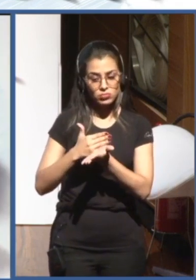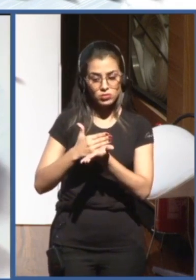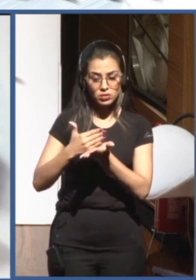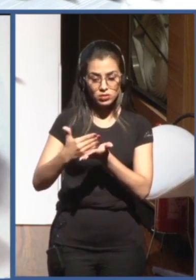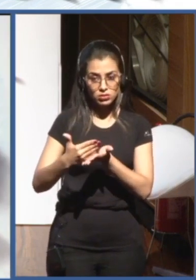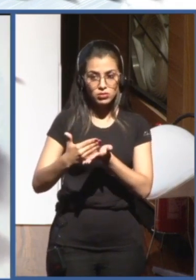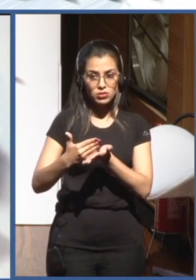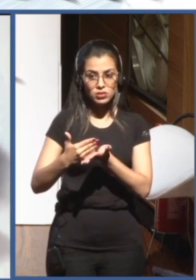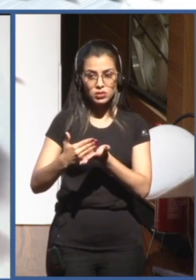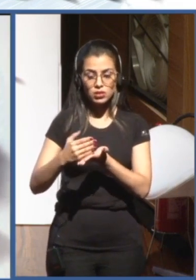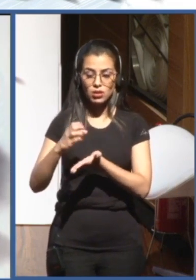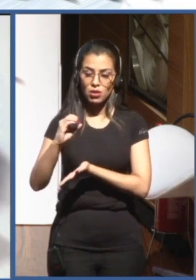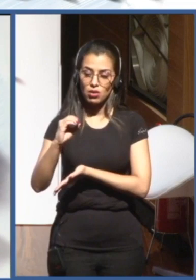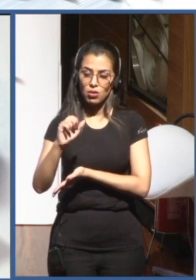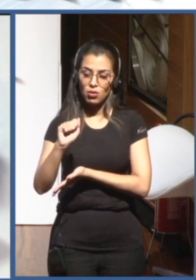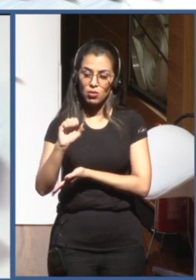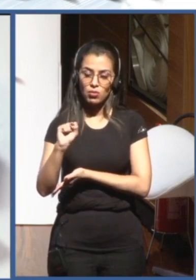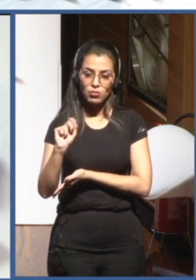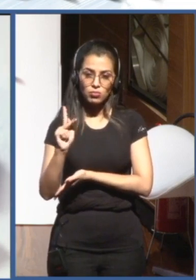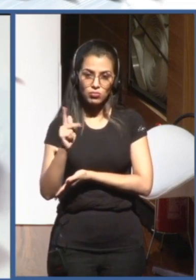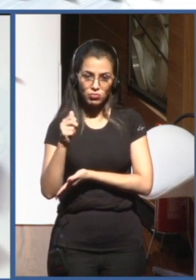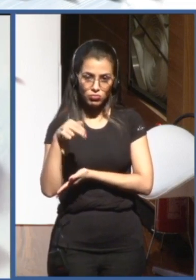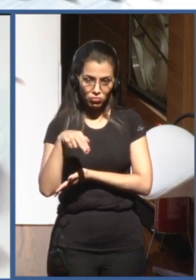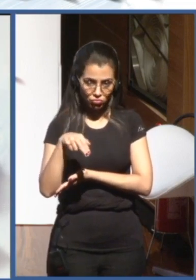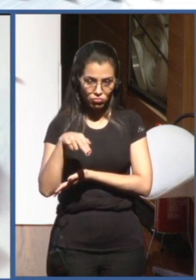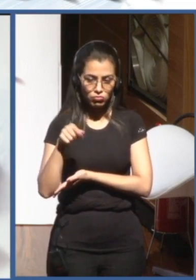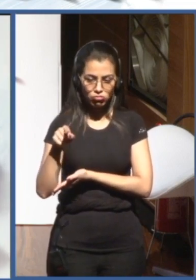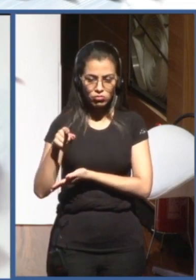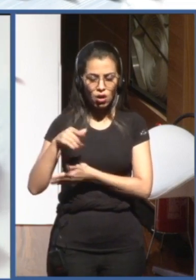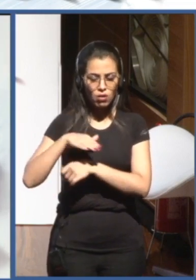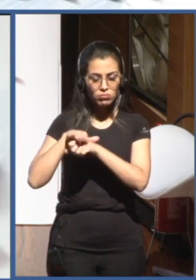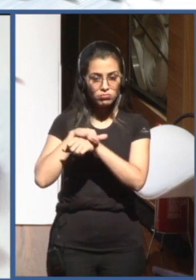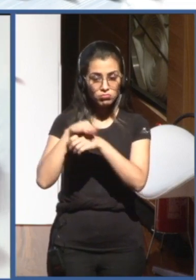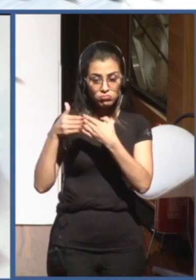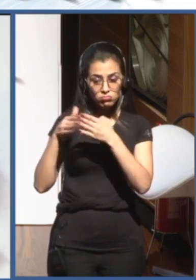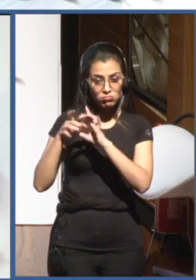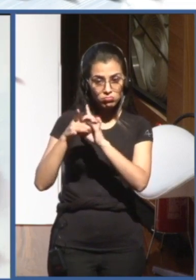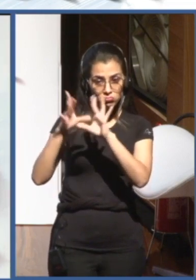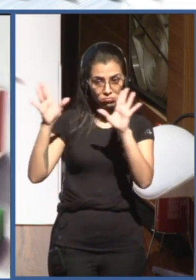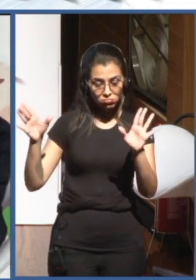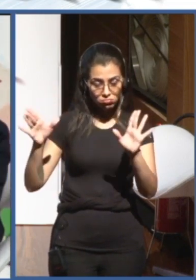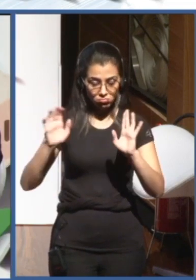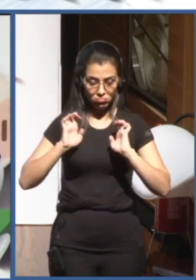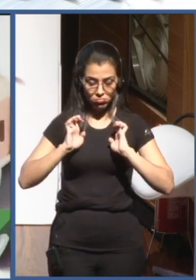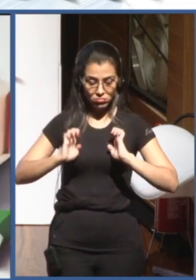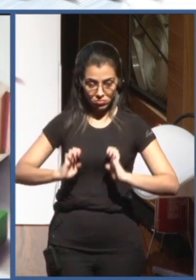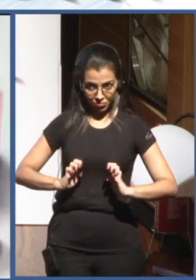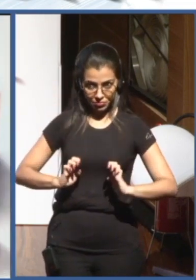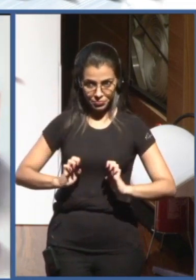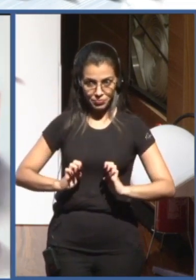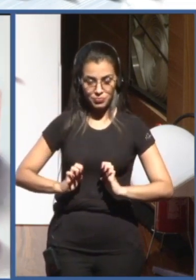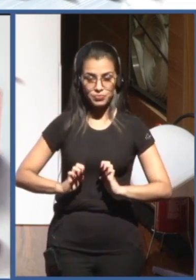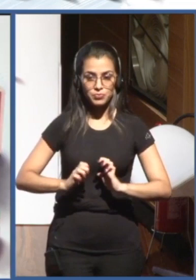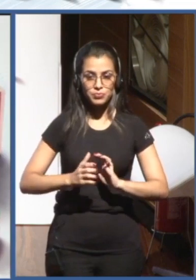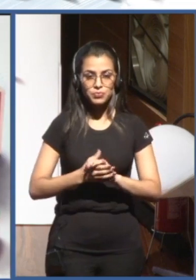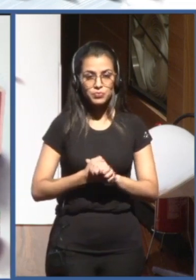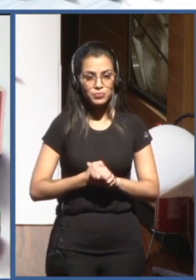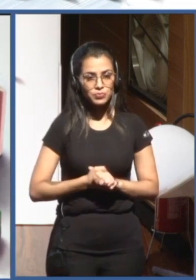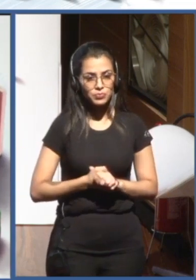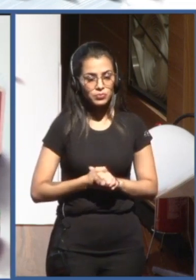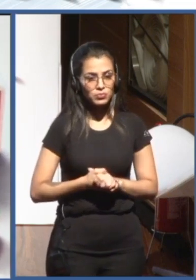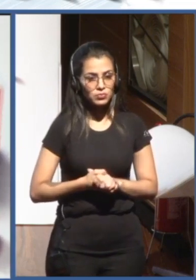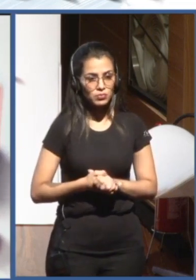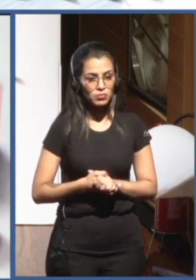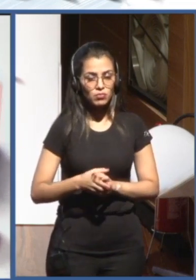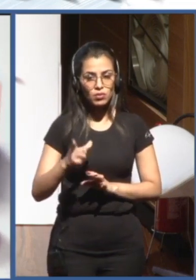an open conversation on ethics on autonomous and intelligent systems. There is a global forum that